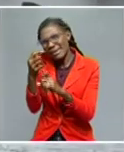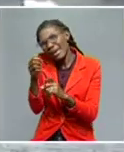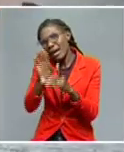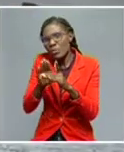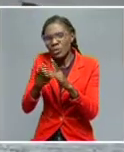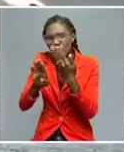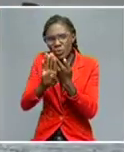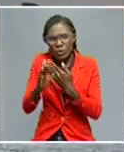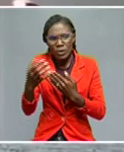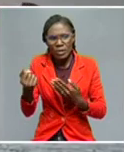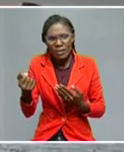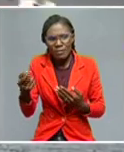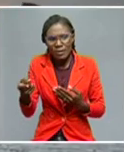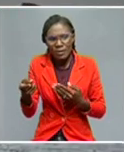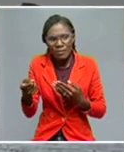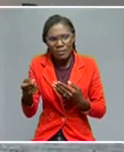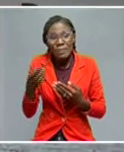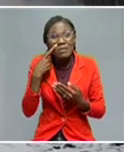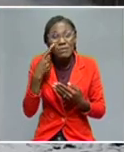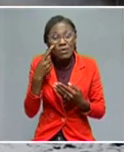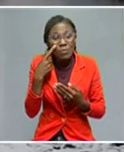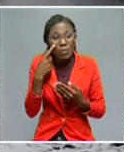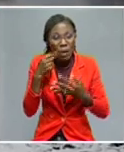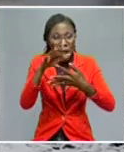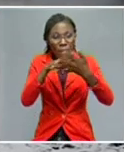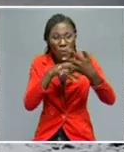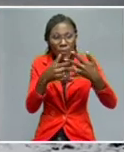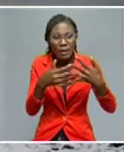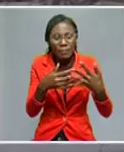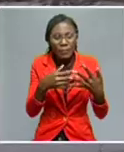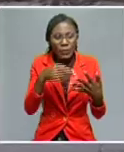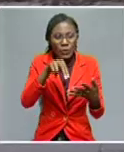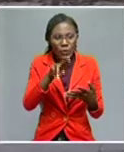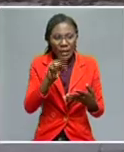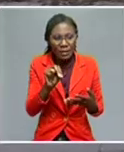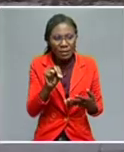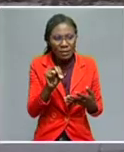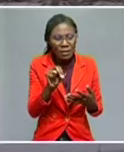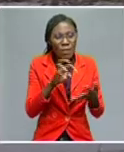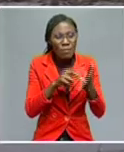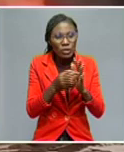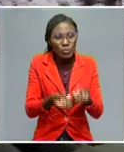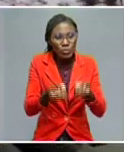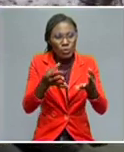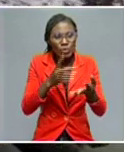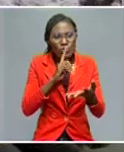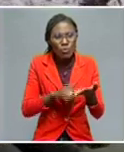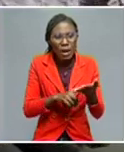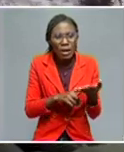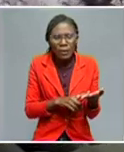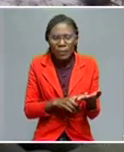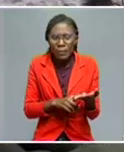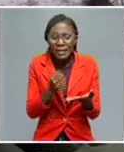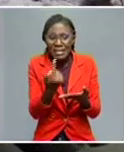You see, you Charter of the United Nations pretty much granted that every country